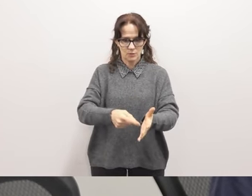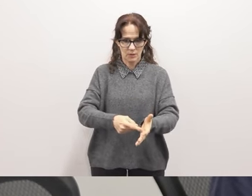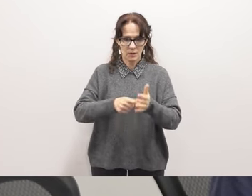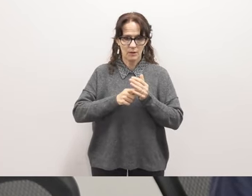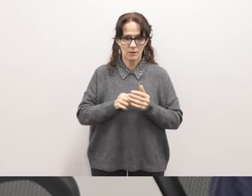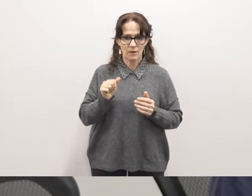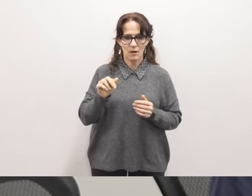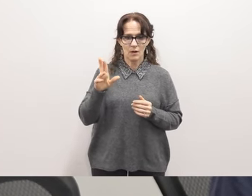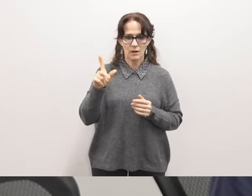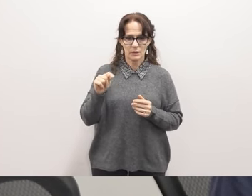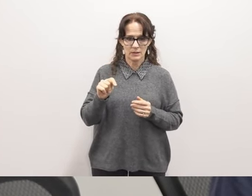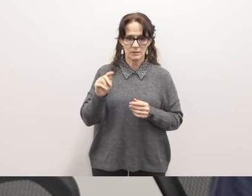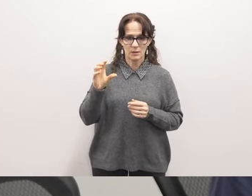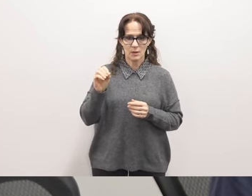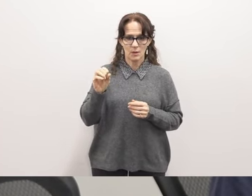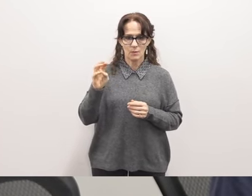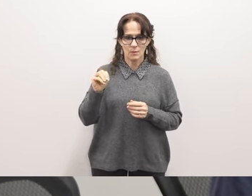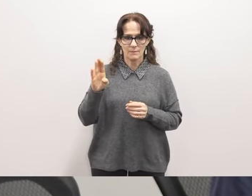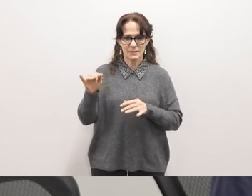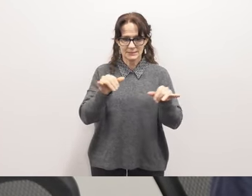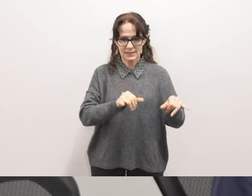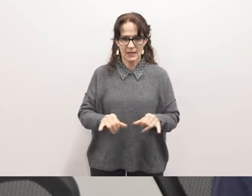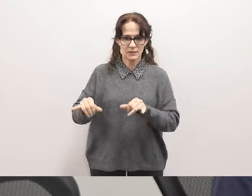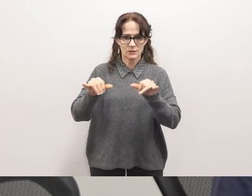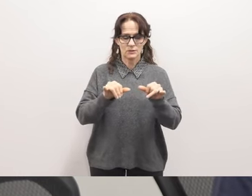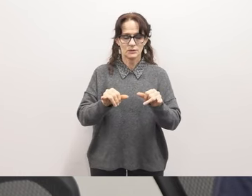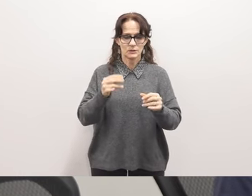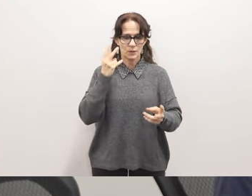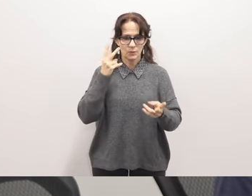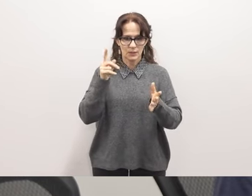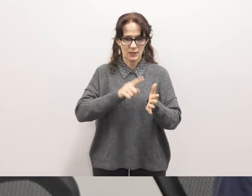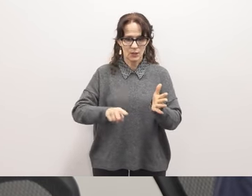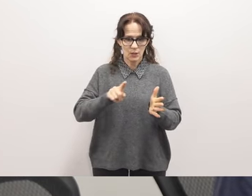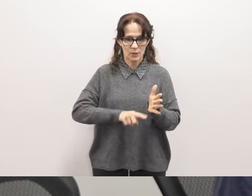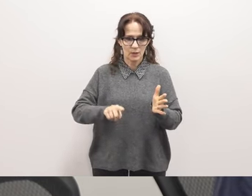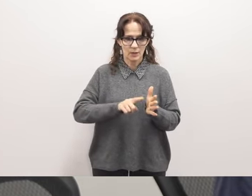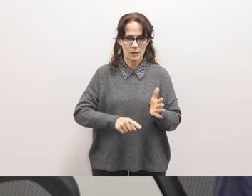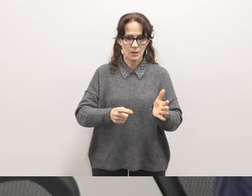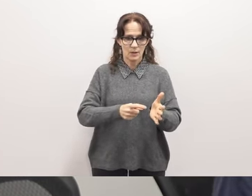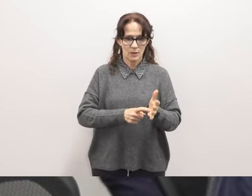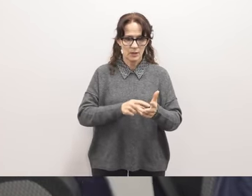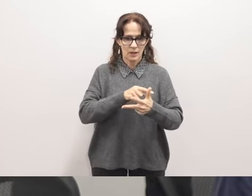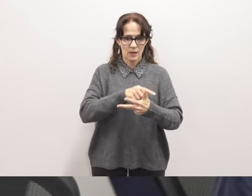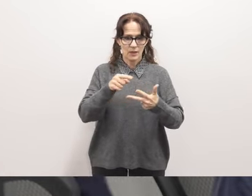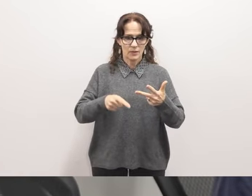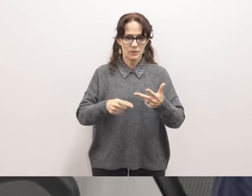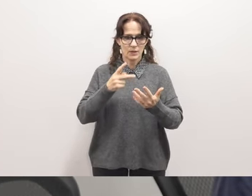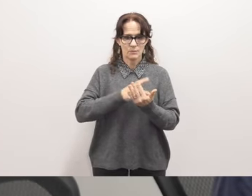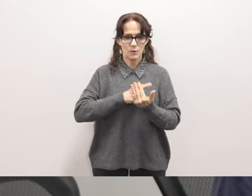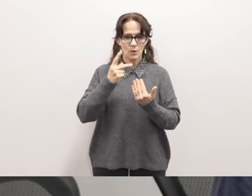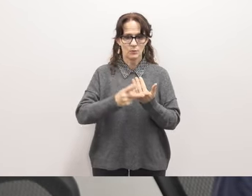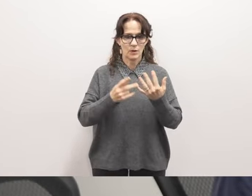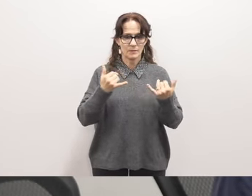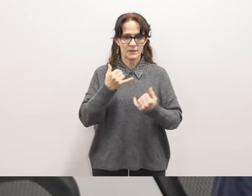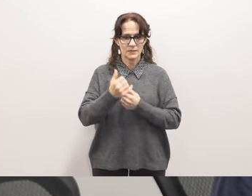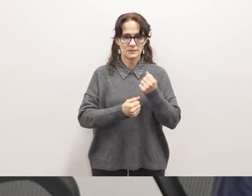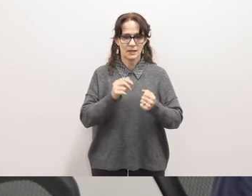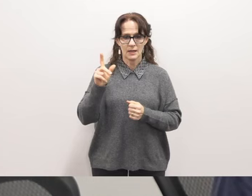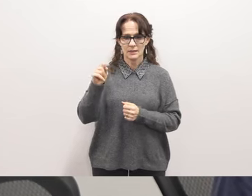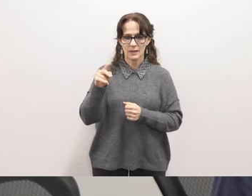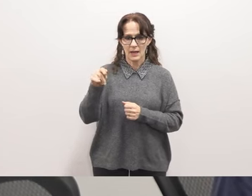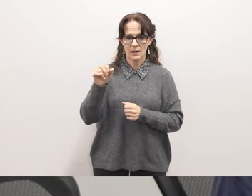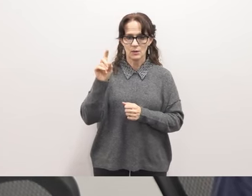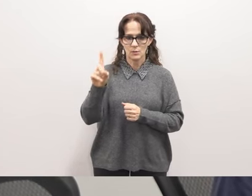audit under omb standards and so we did look at we were required to look at three programs this year title one